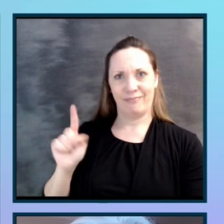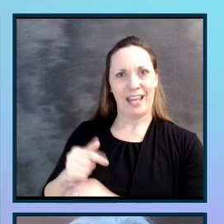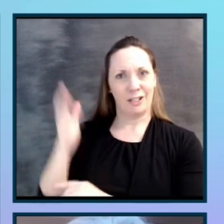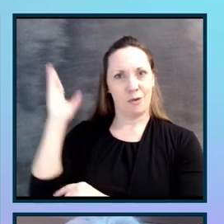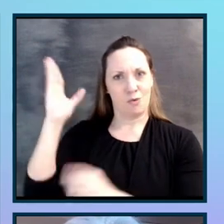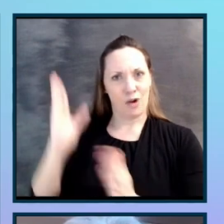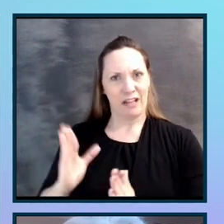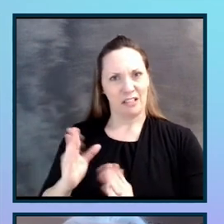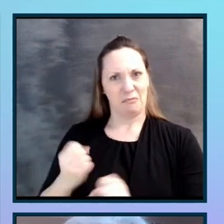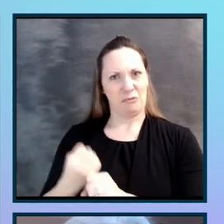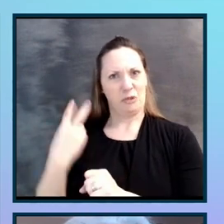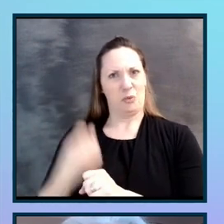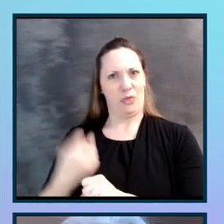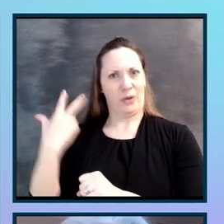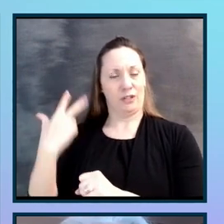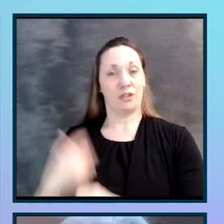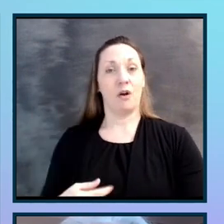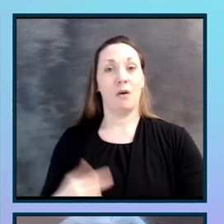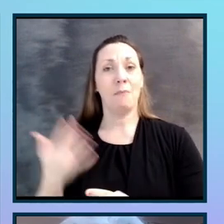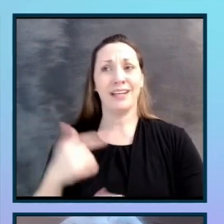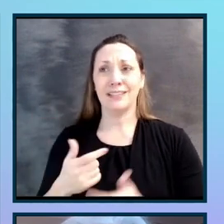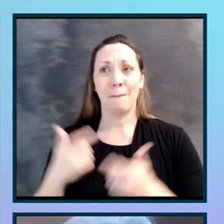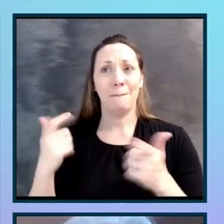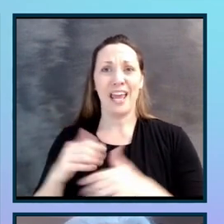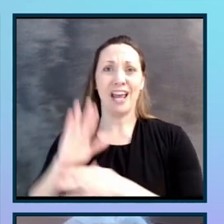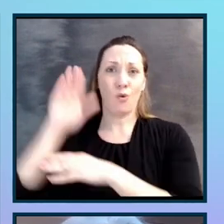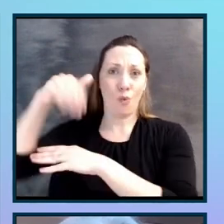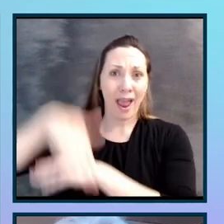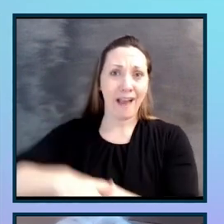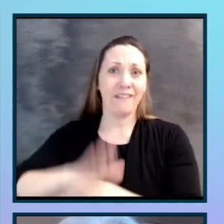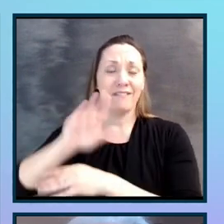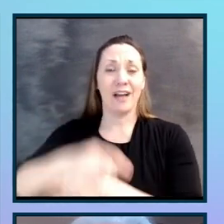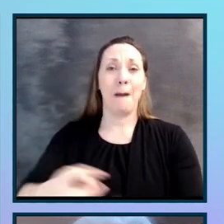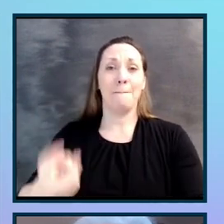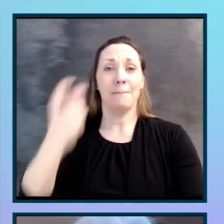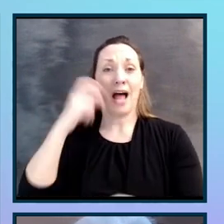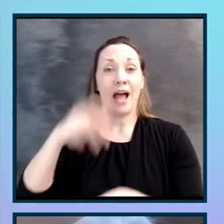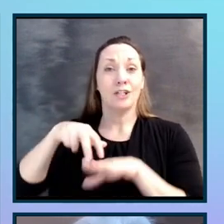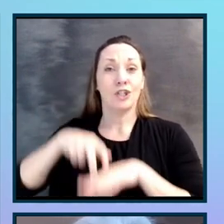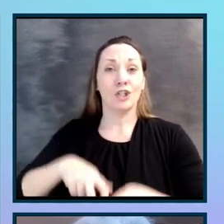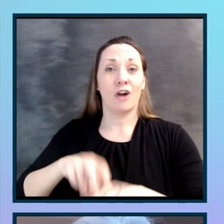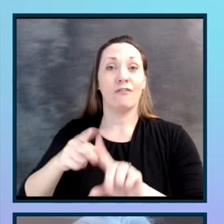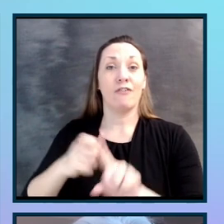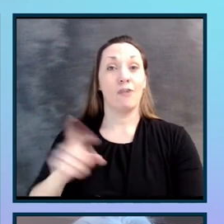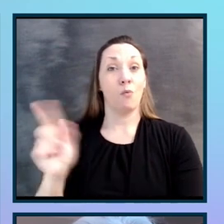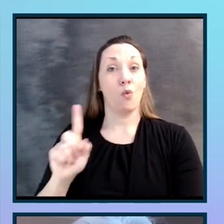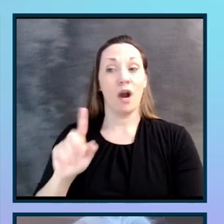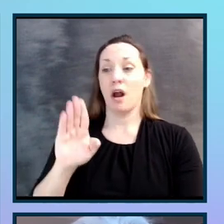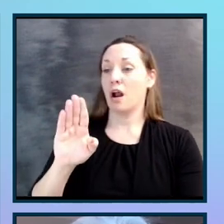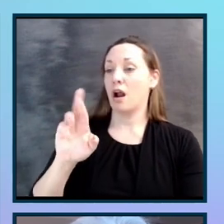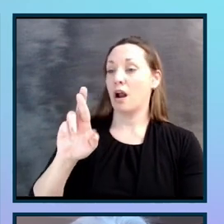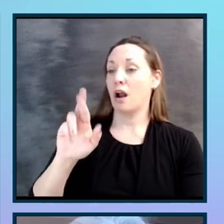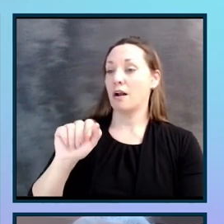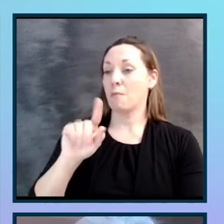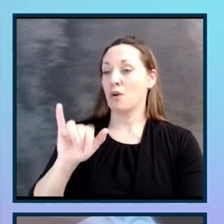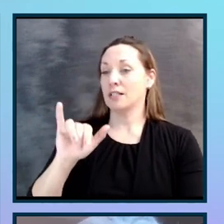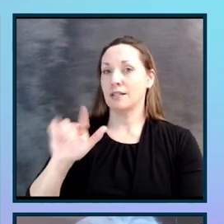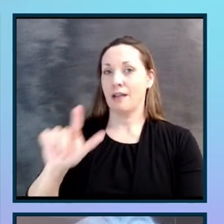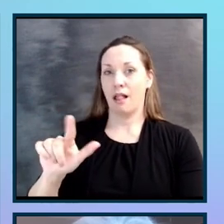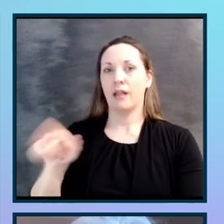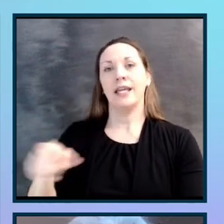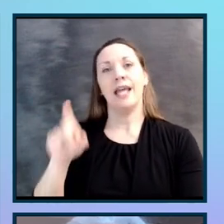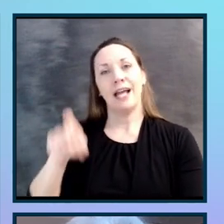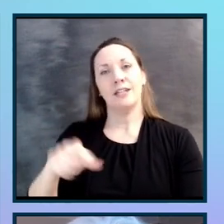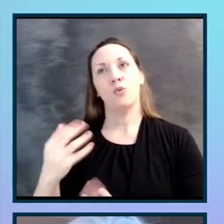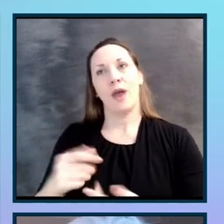Because he's a big wave blind surfer from Brazil. He has to wait patiently in the ocean. We can